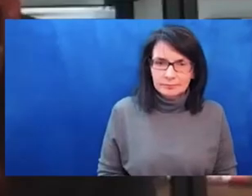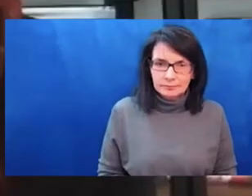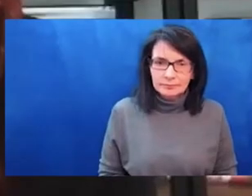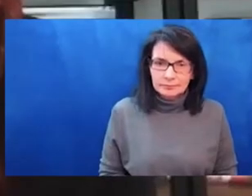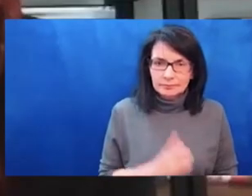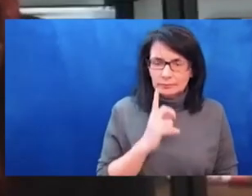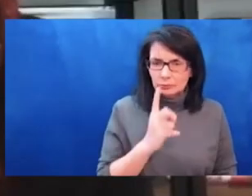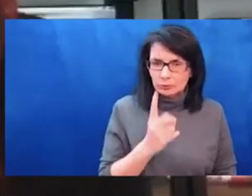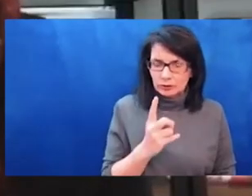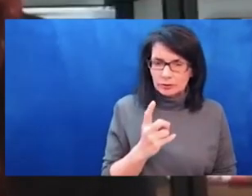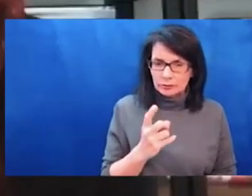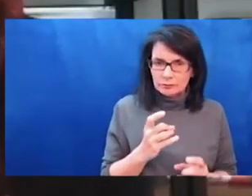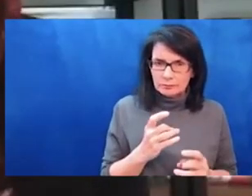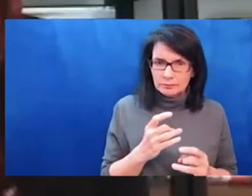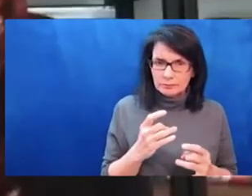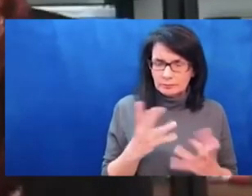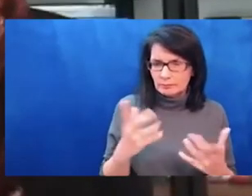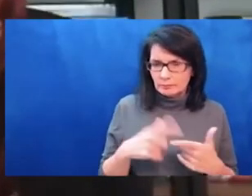past decade.